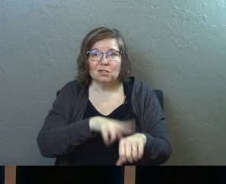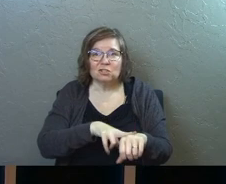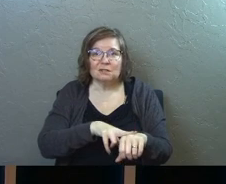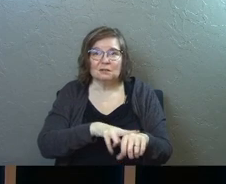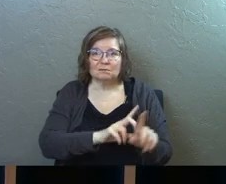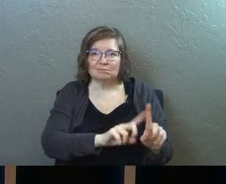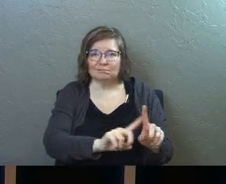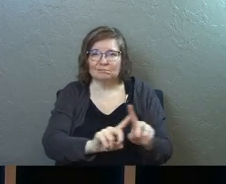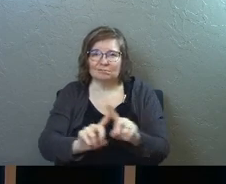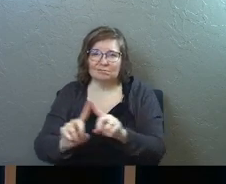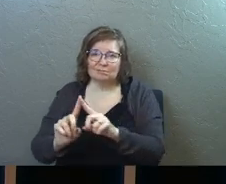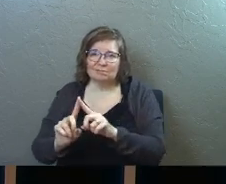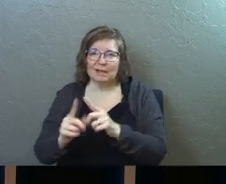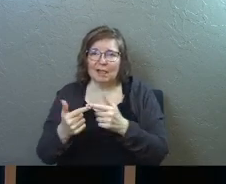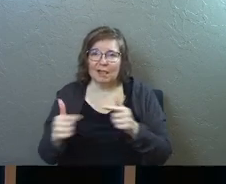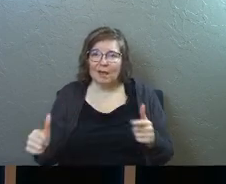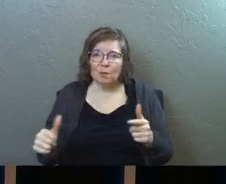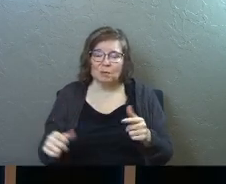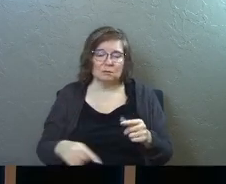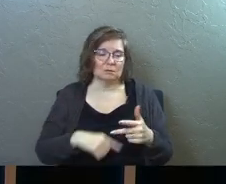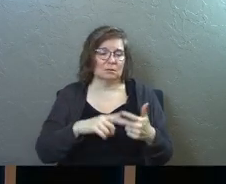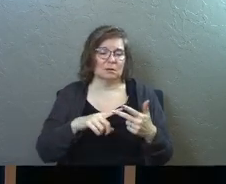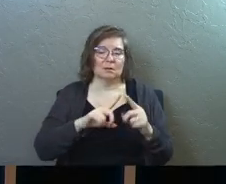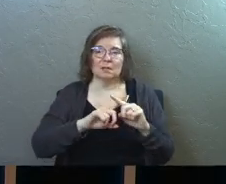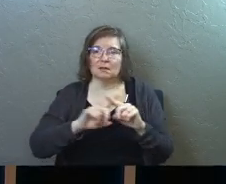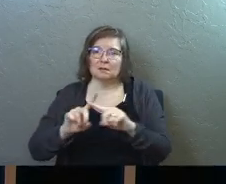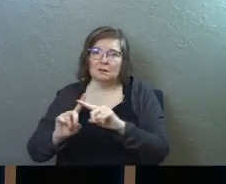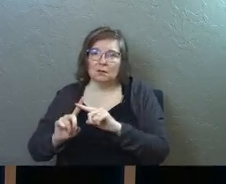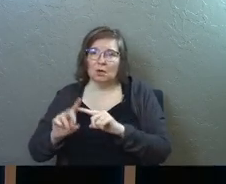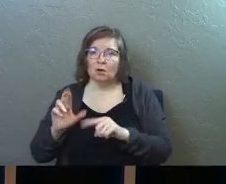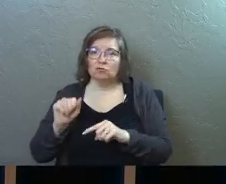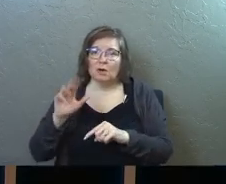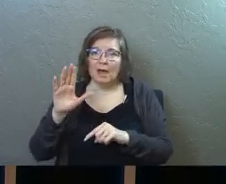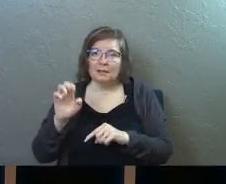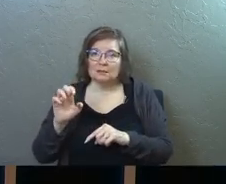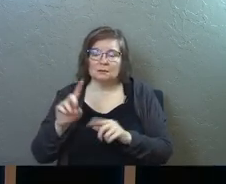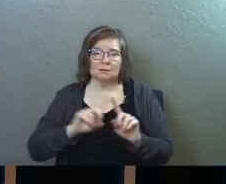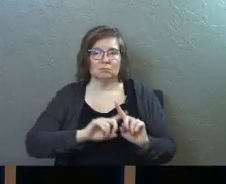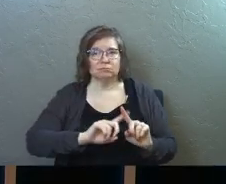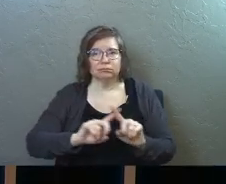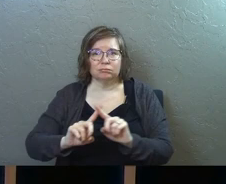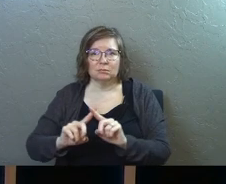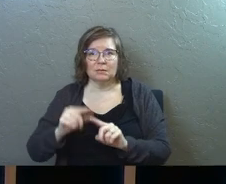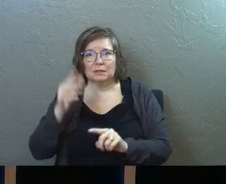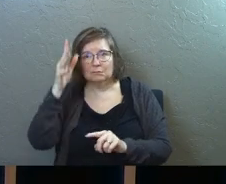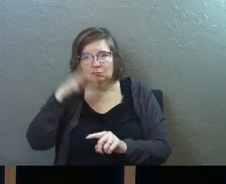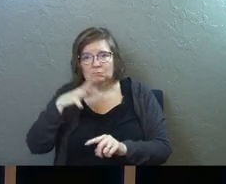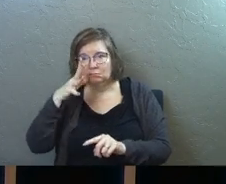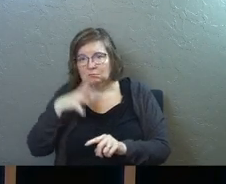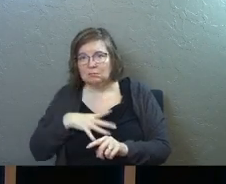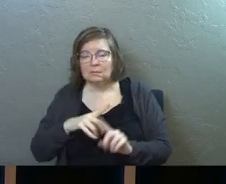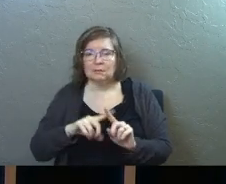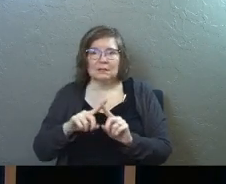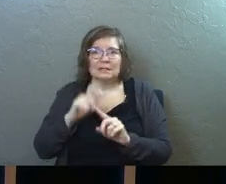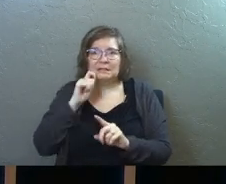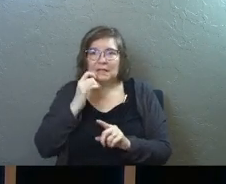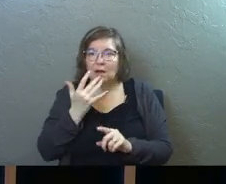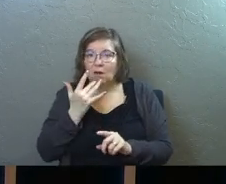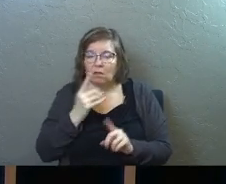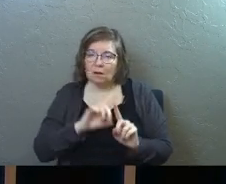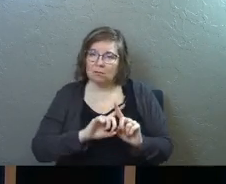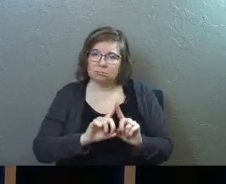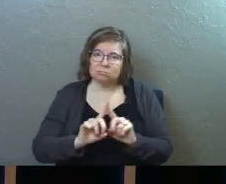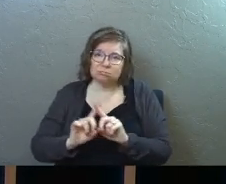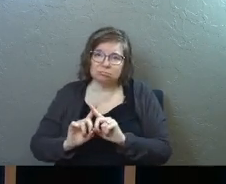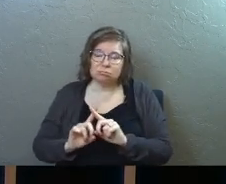every single language every single race every single gender every single skin color